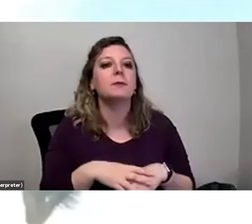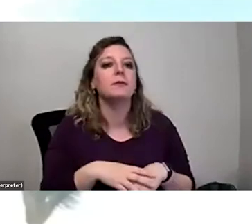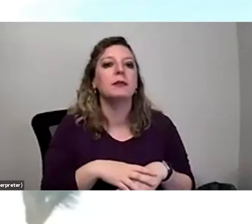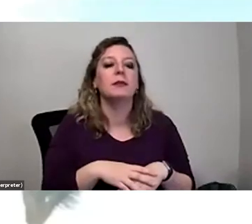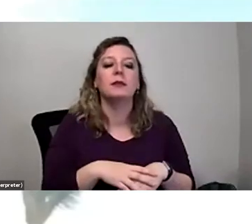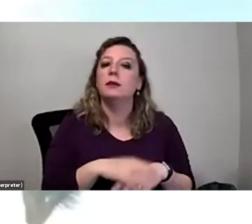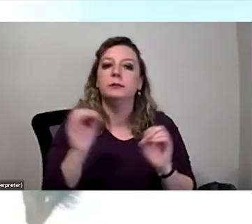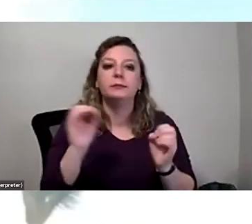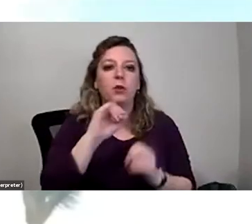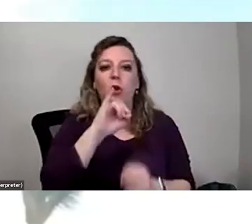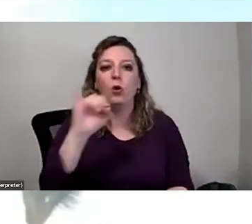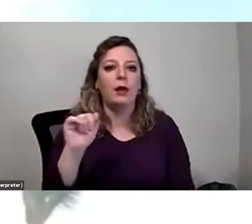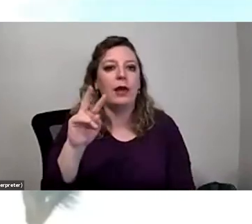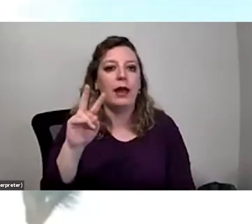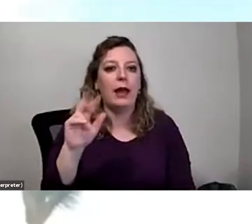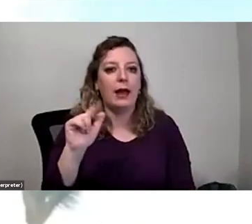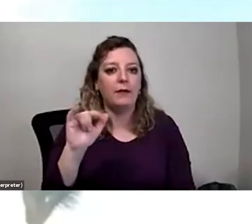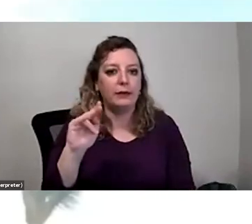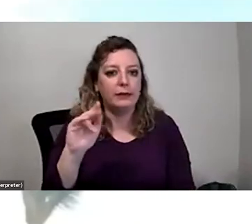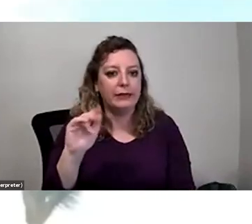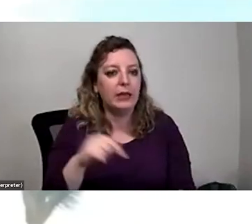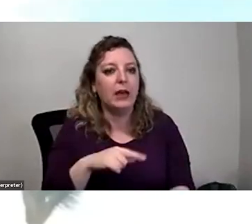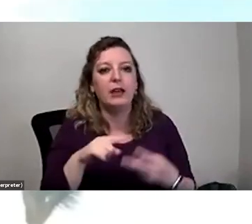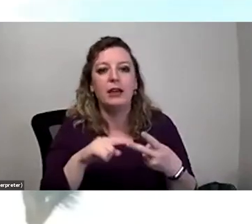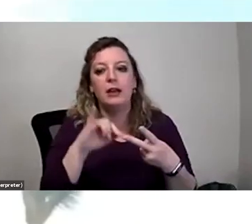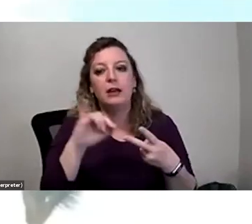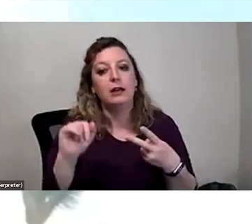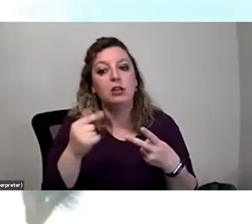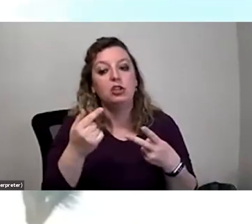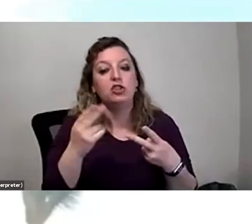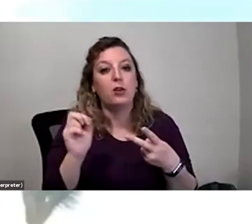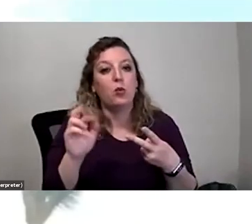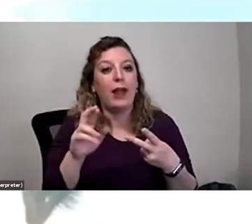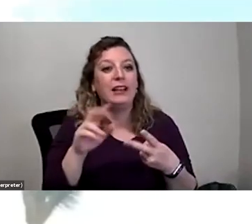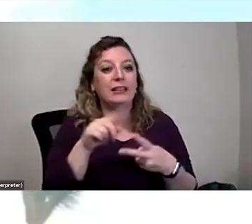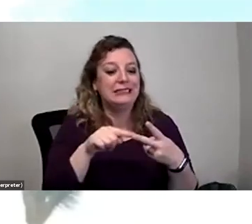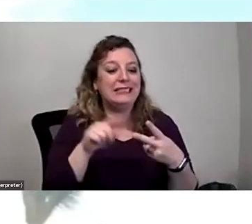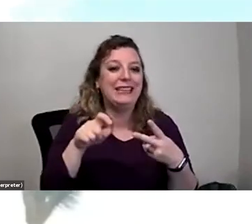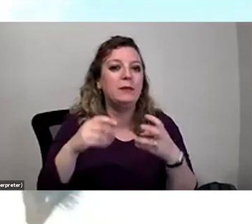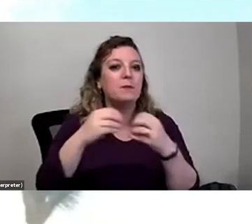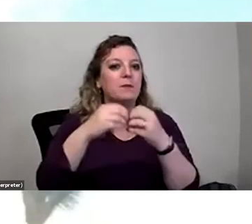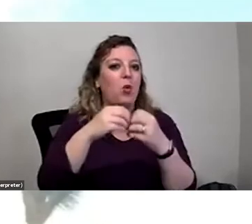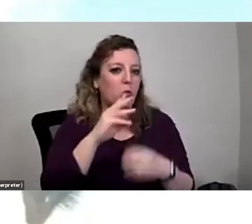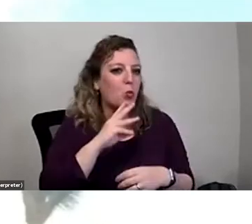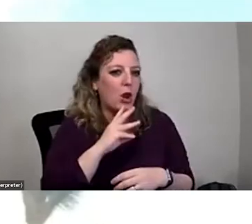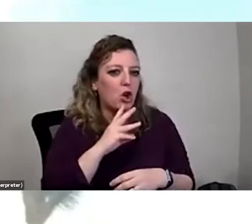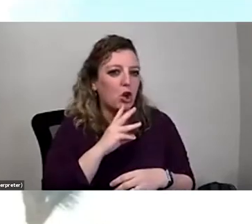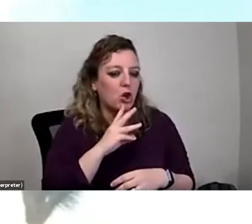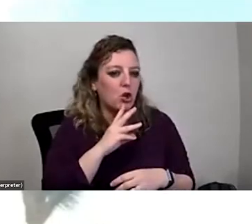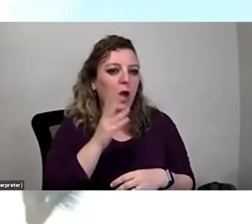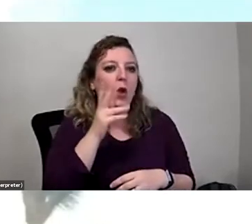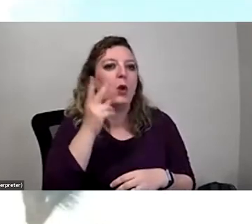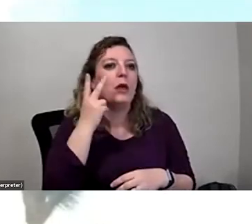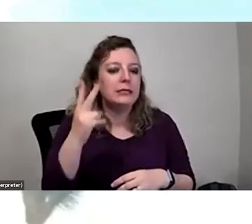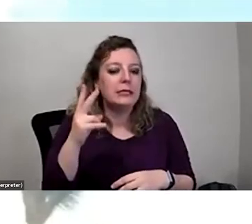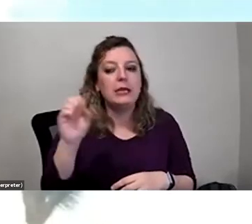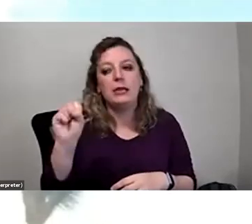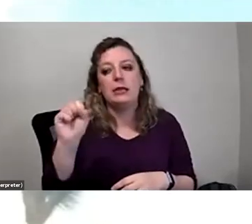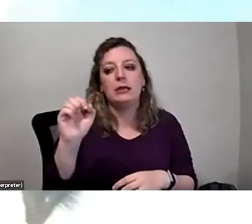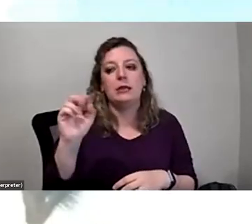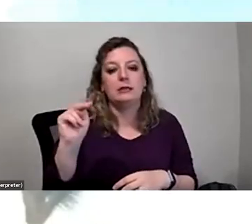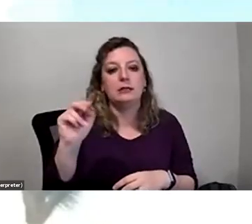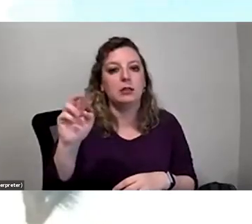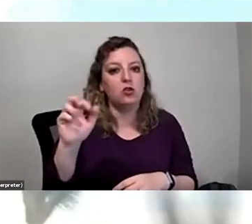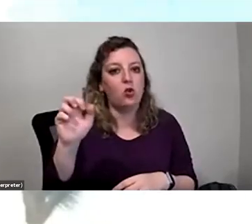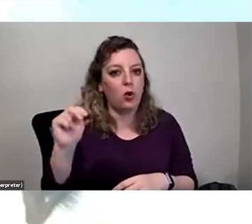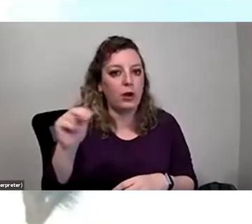have javelinas or jaguars. Those animals need a little bit more water. So you'll find them in the Sonoran desert, which does